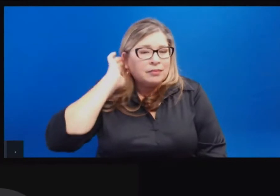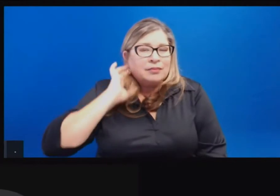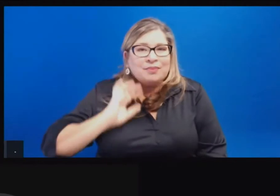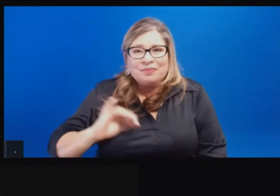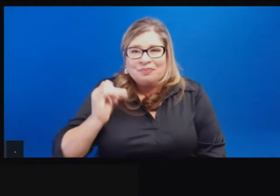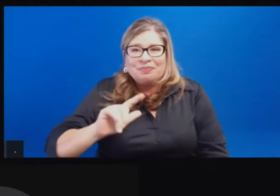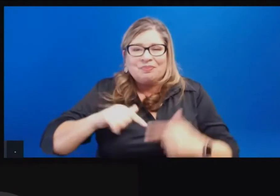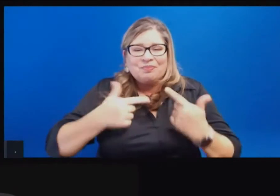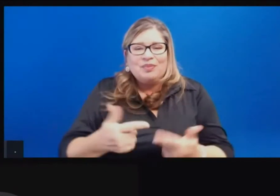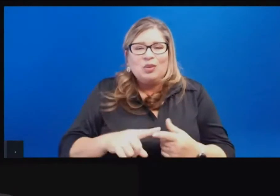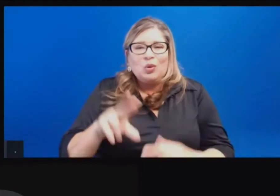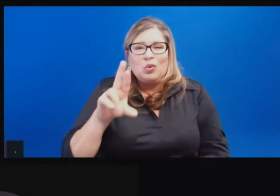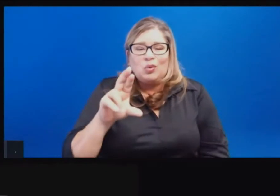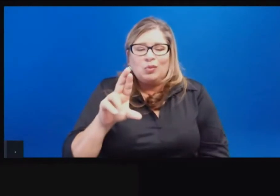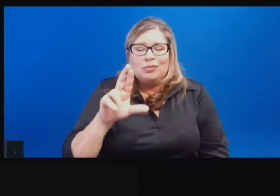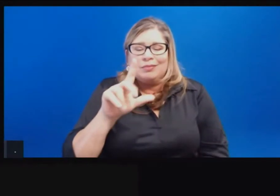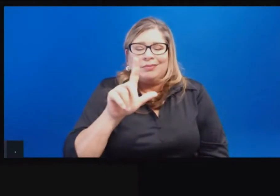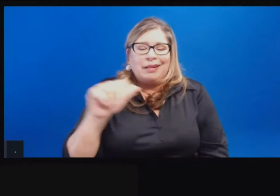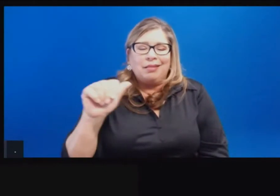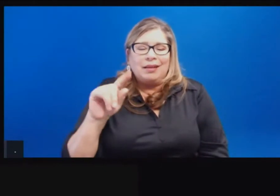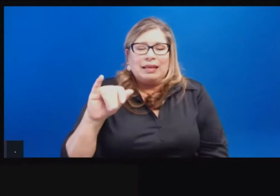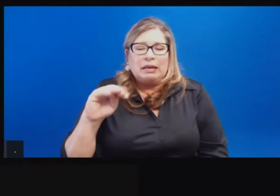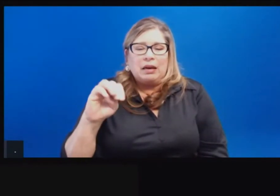Ron Lynn, Los Angeles Times.